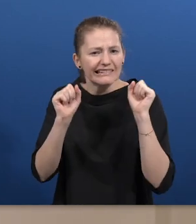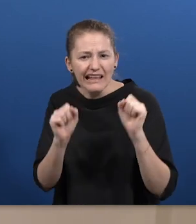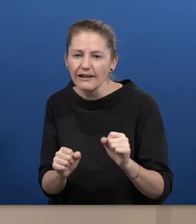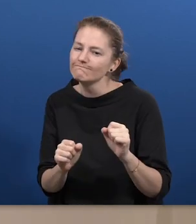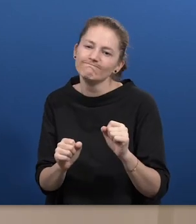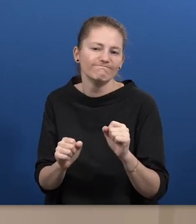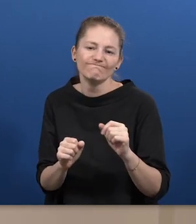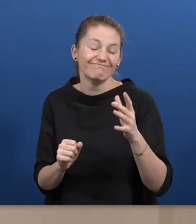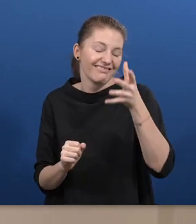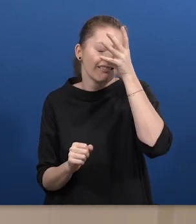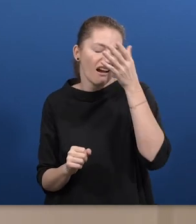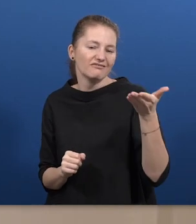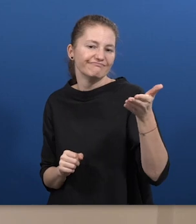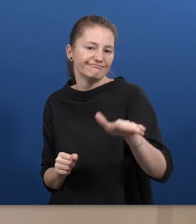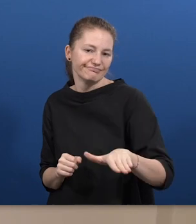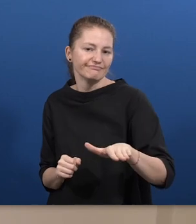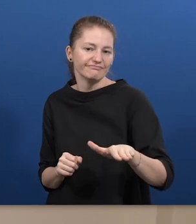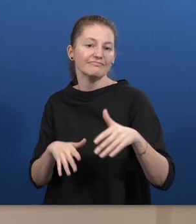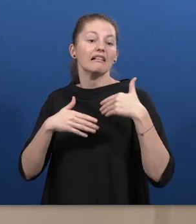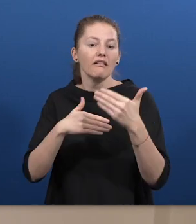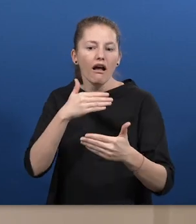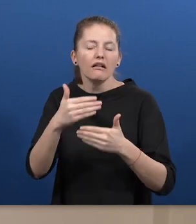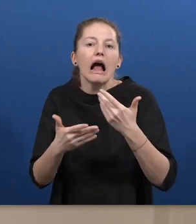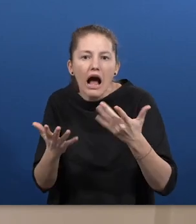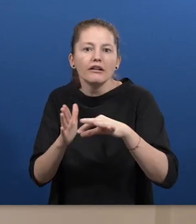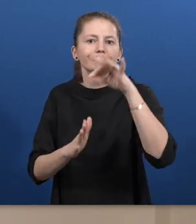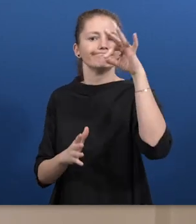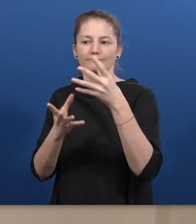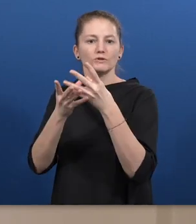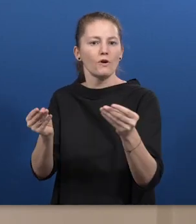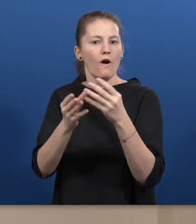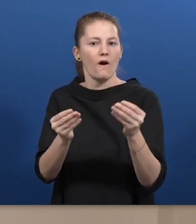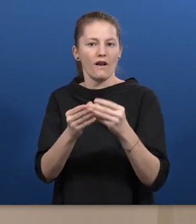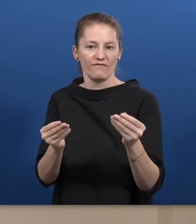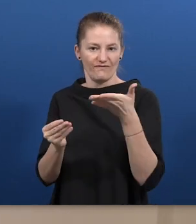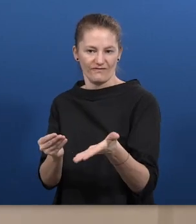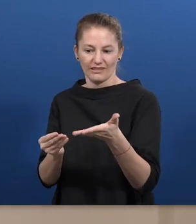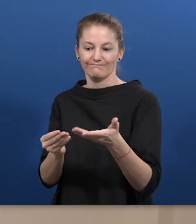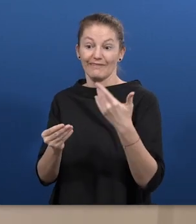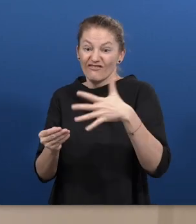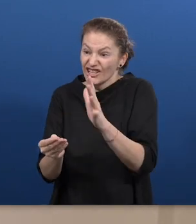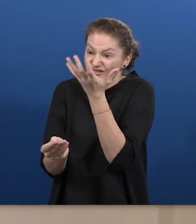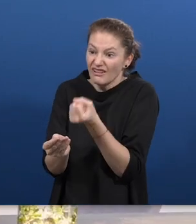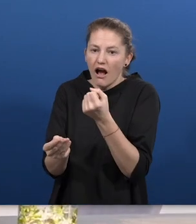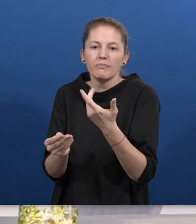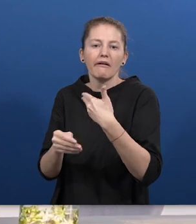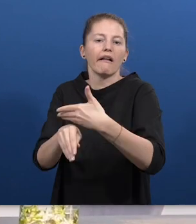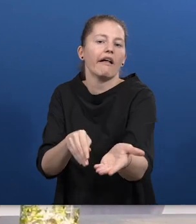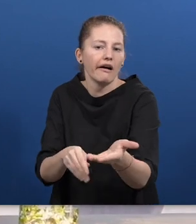we discovered that the solution we were looking for did exist, but it was too late. This was the beginning of ADVISER.